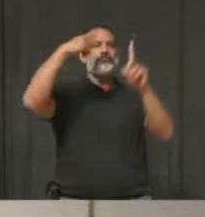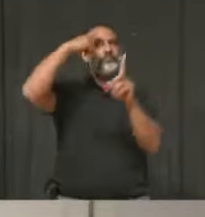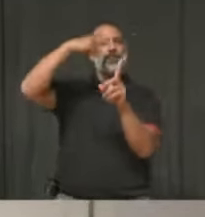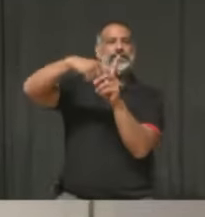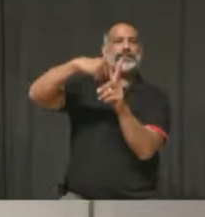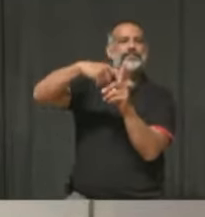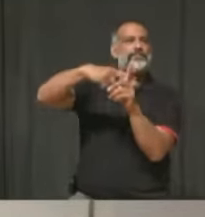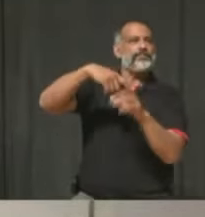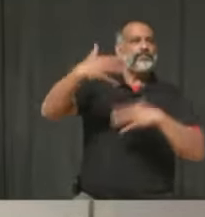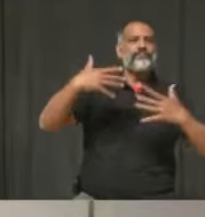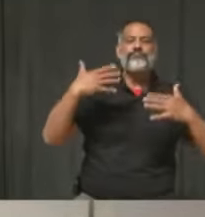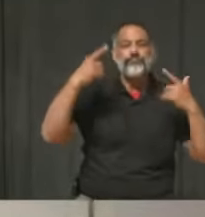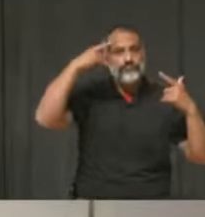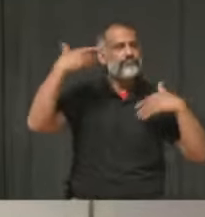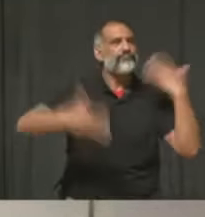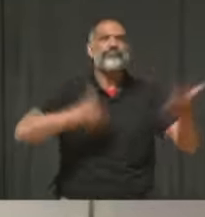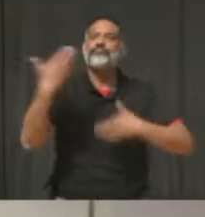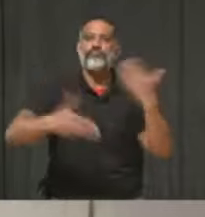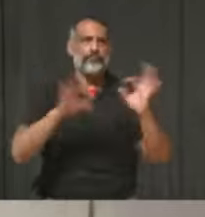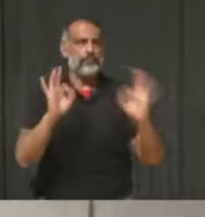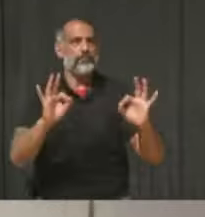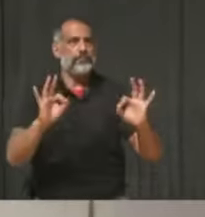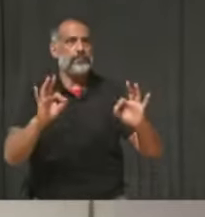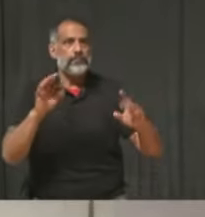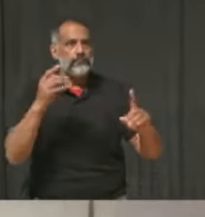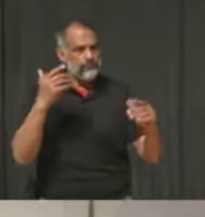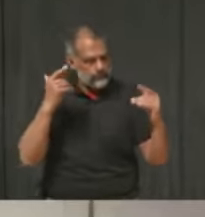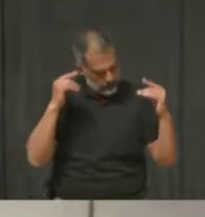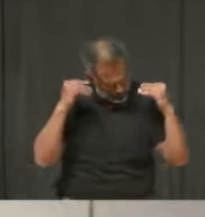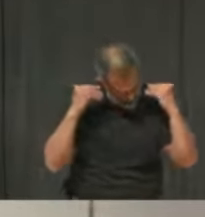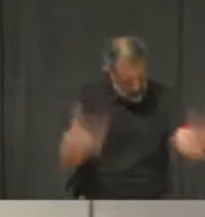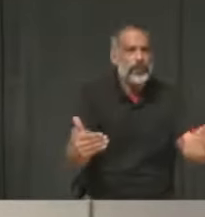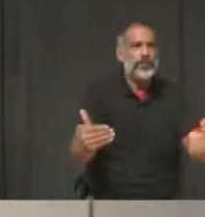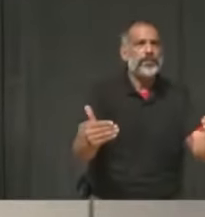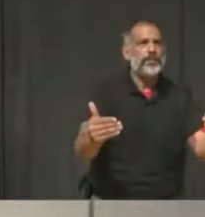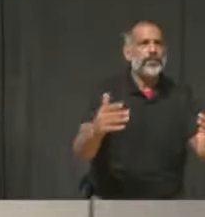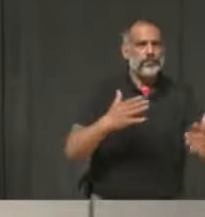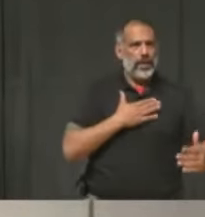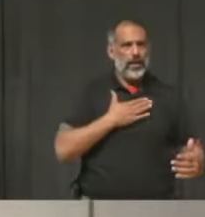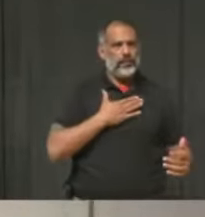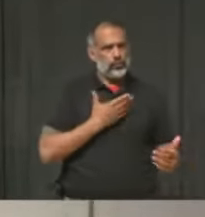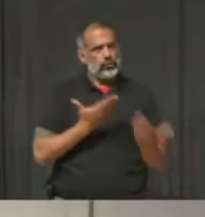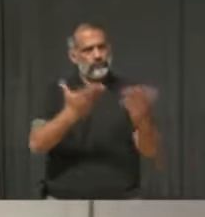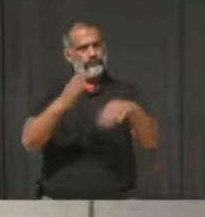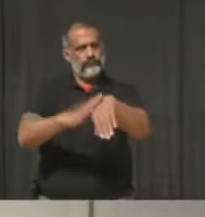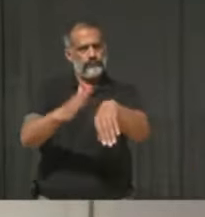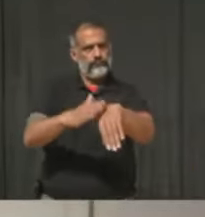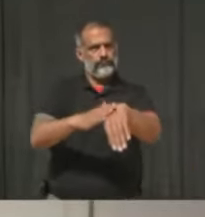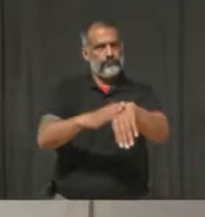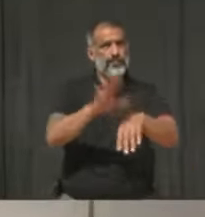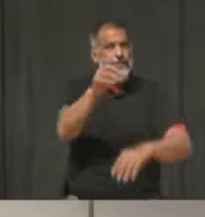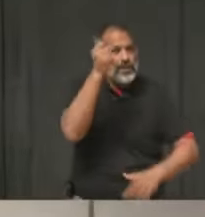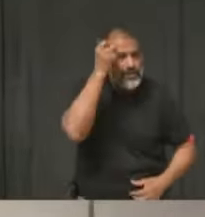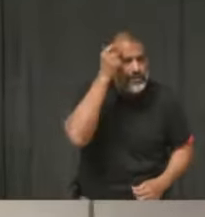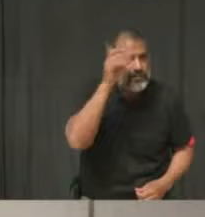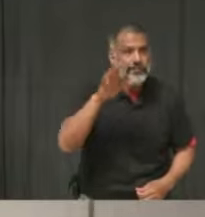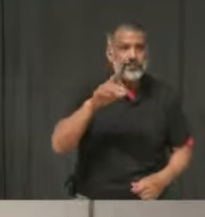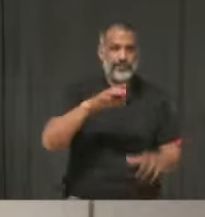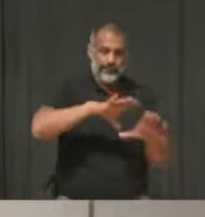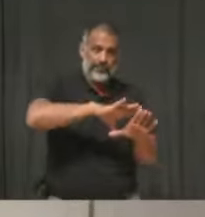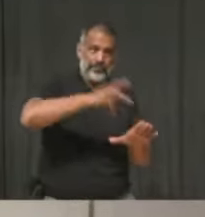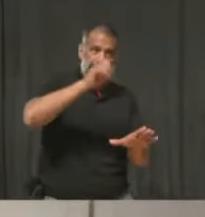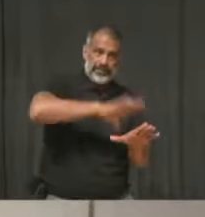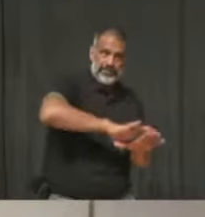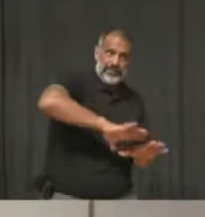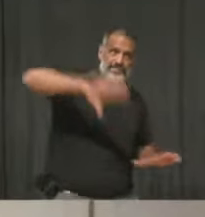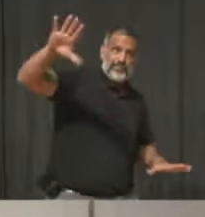inside. That's great. And we should leverage that. But this means we need clear messaging to say if we do that outside, this